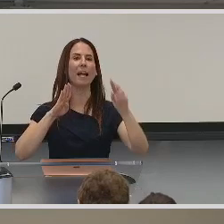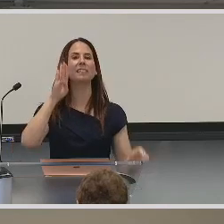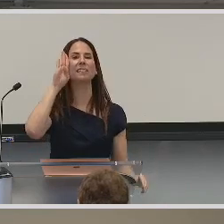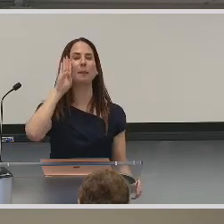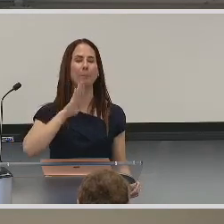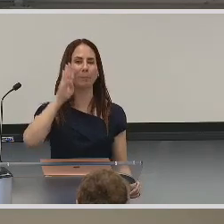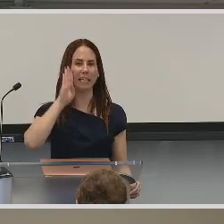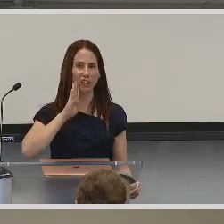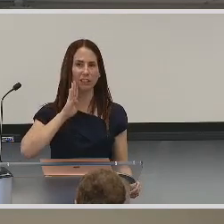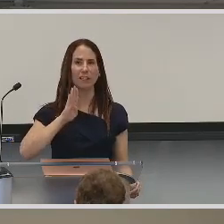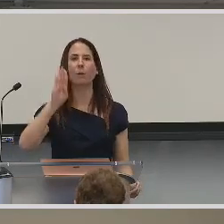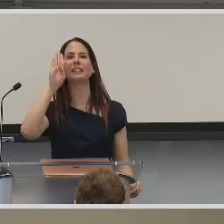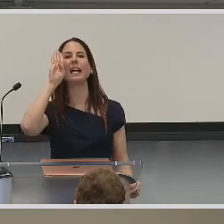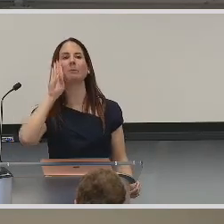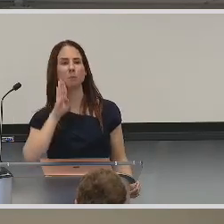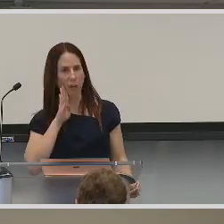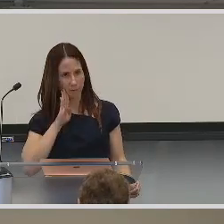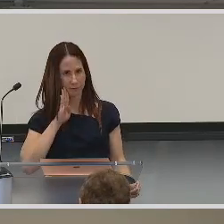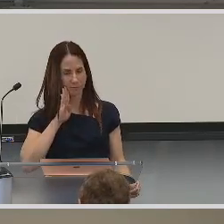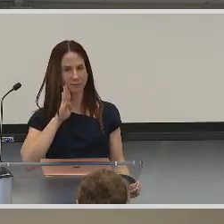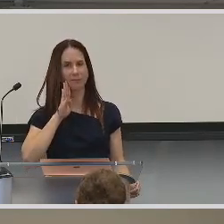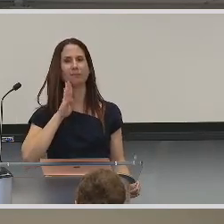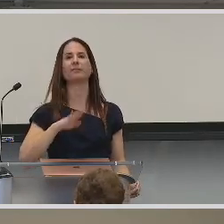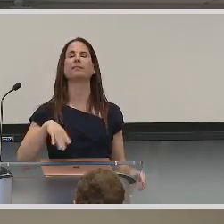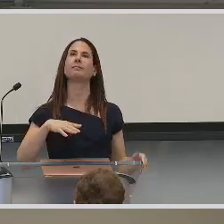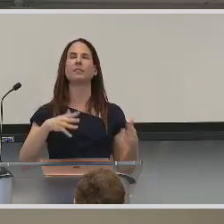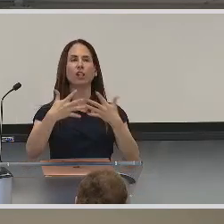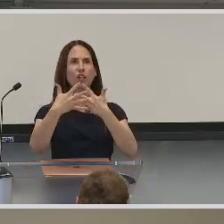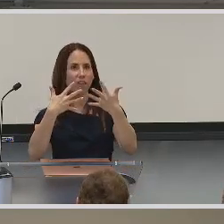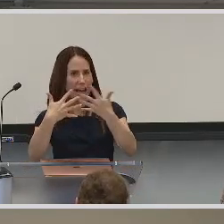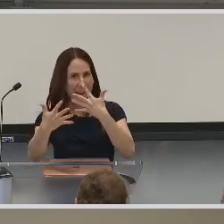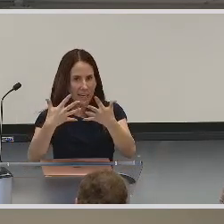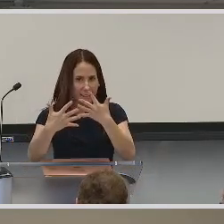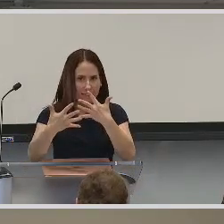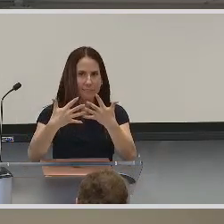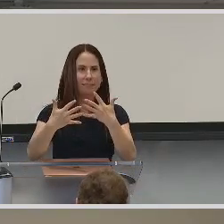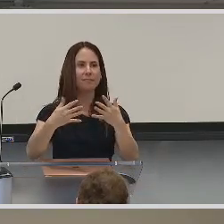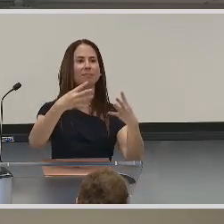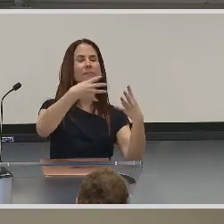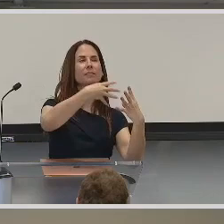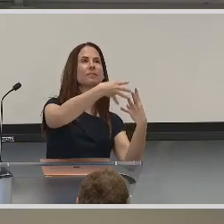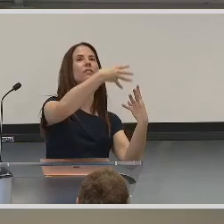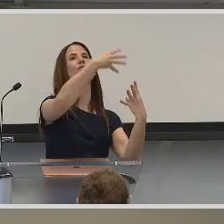So if you sign it twice, beer. One time, brown. Gray.